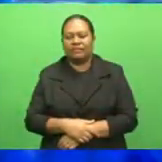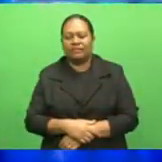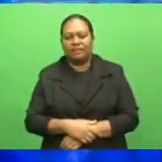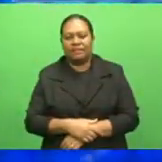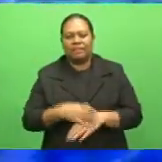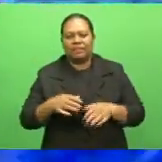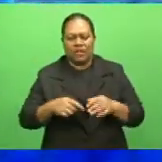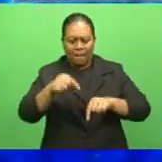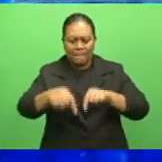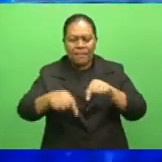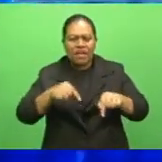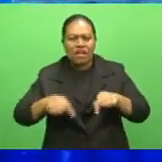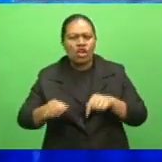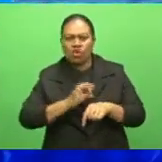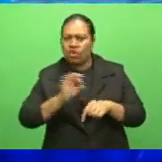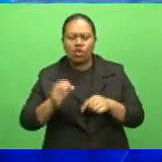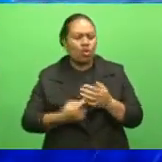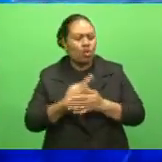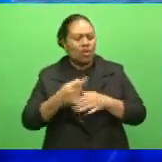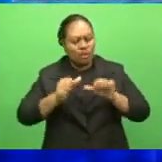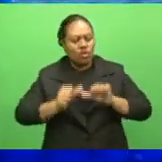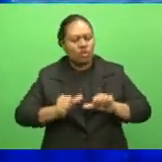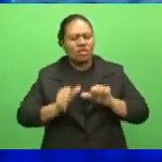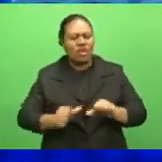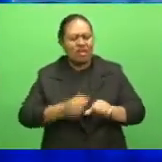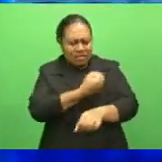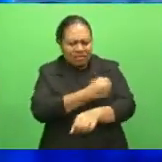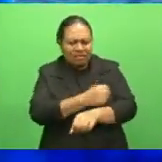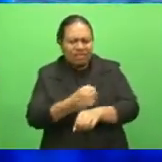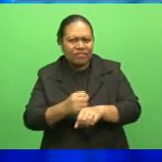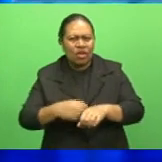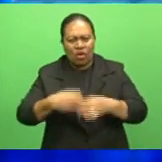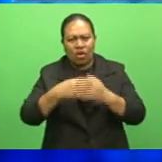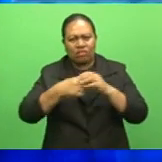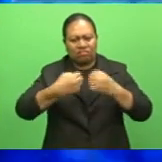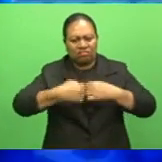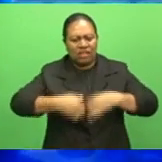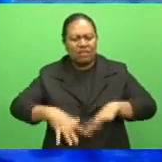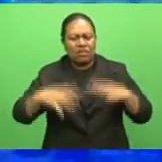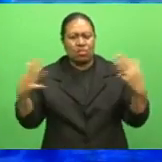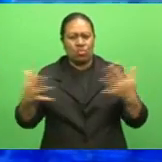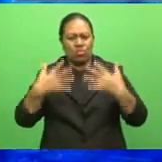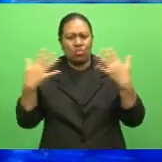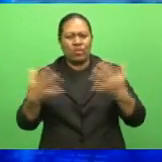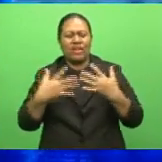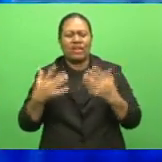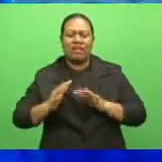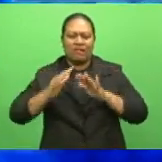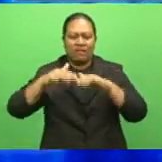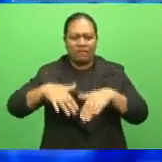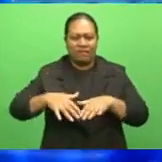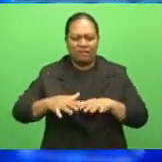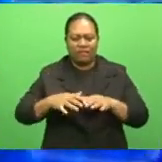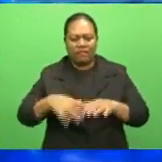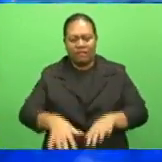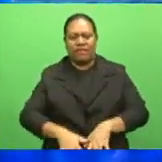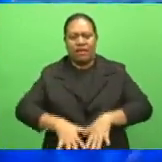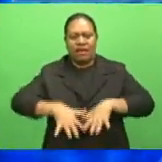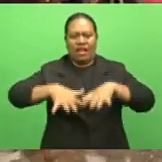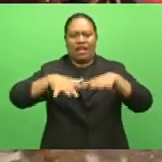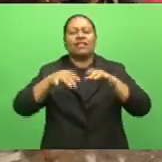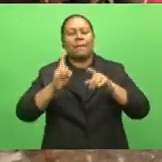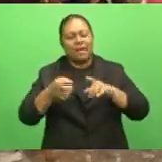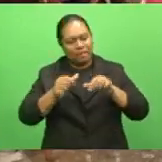Mangroves not only protect shorelines from damaging storm and hurricane winds, waves and floods, but they also help prevent erosion.